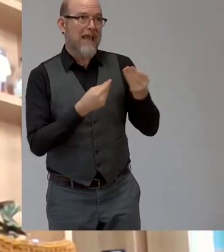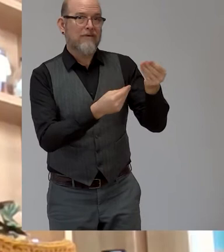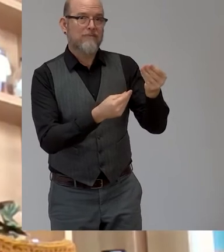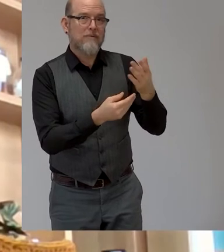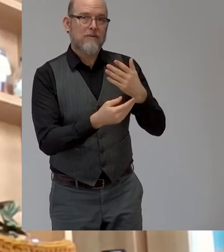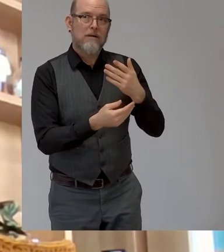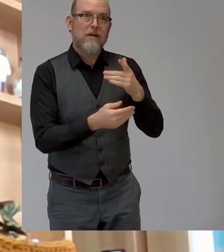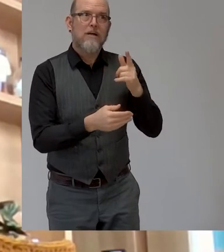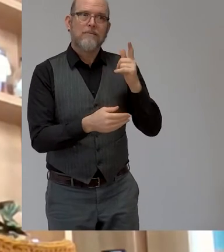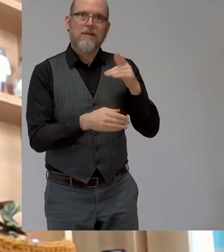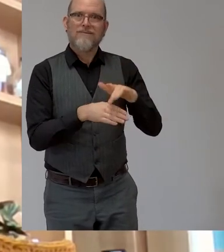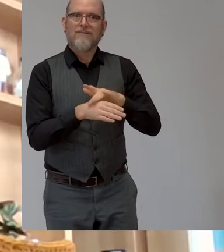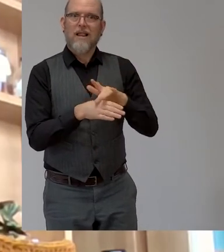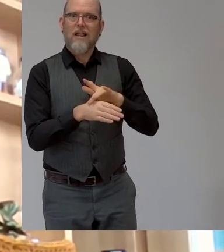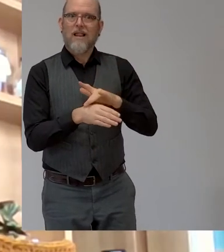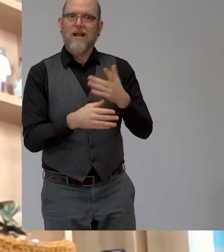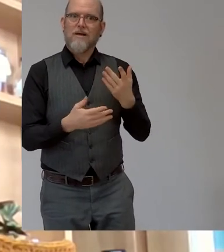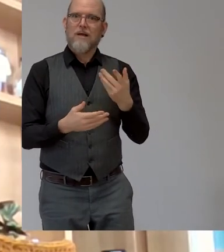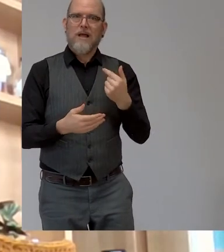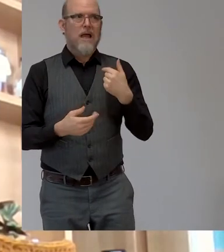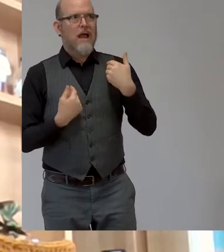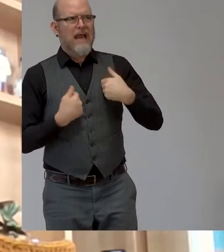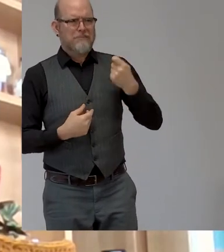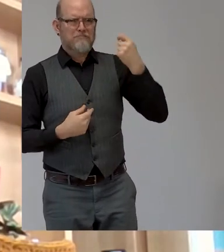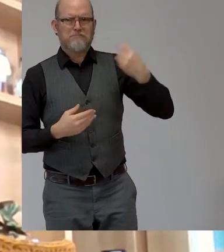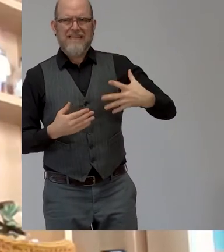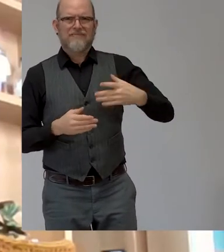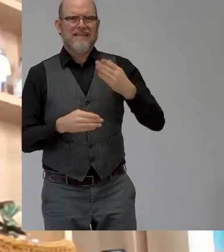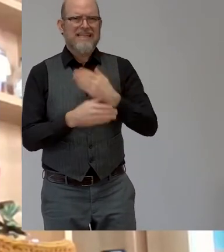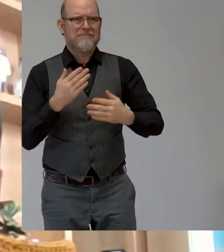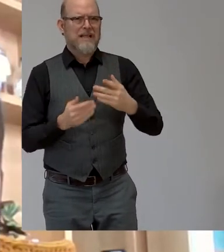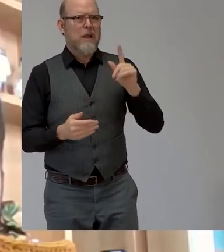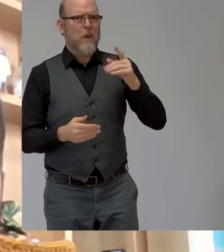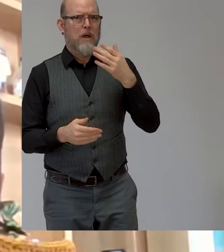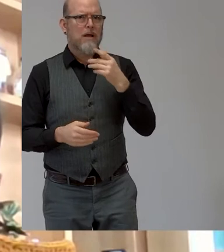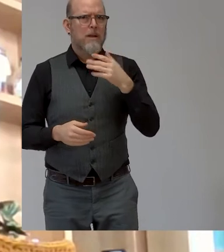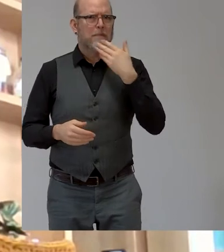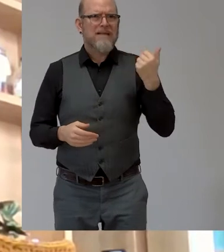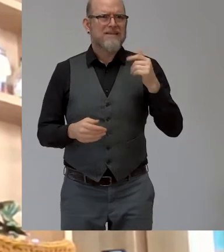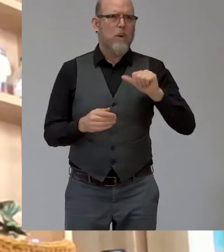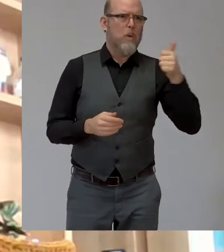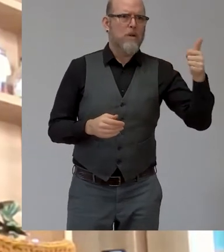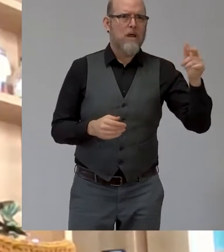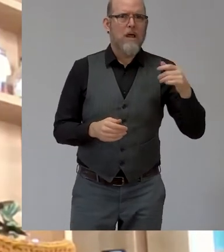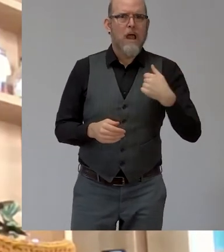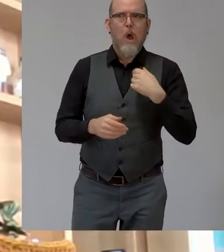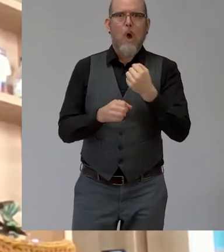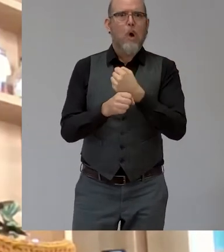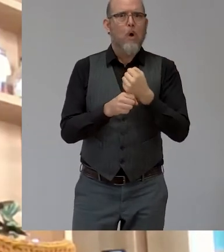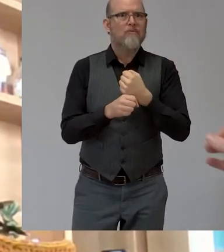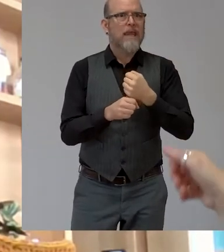for example having someone bring me my coffee because i cannot reach the coffee machine is a bad solution this highlights my disability